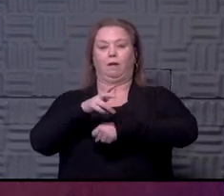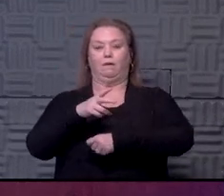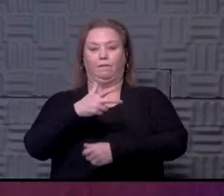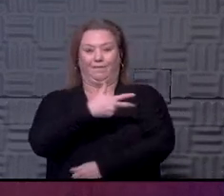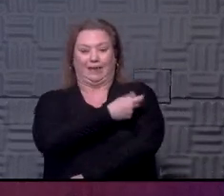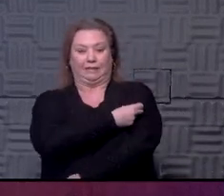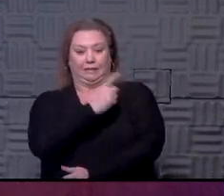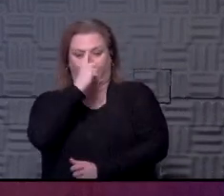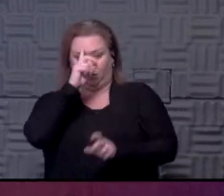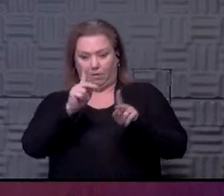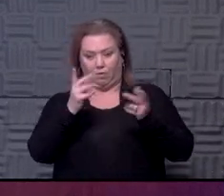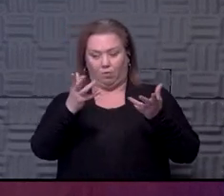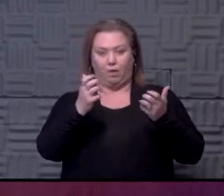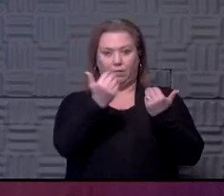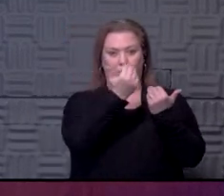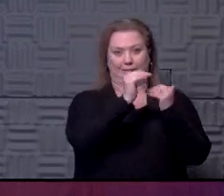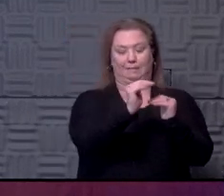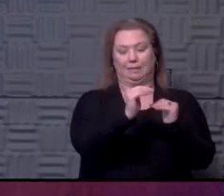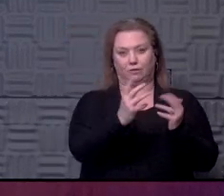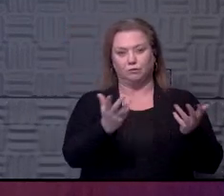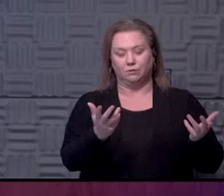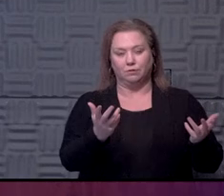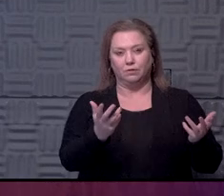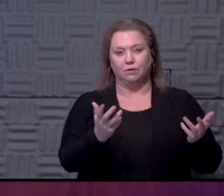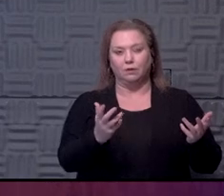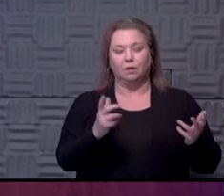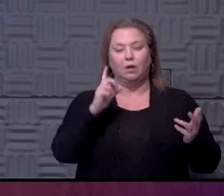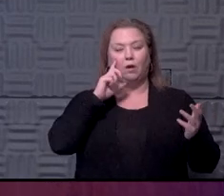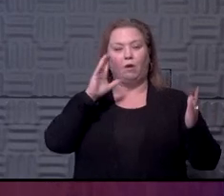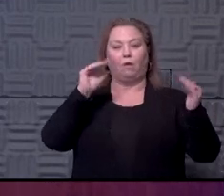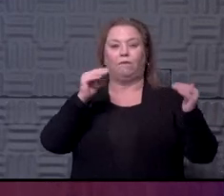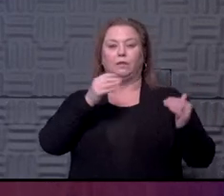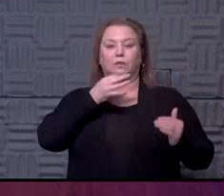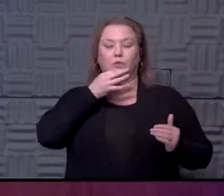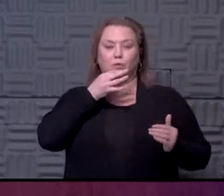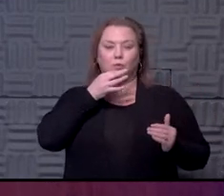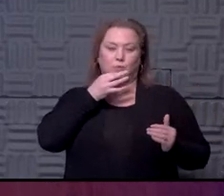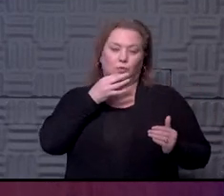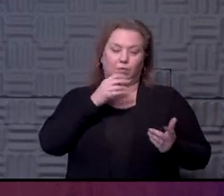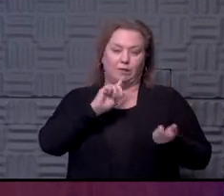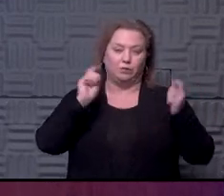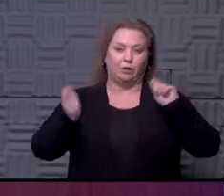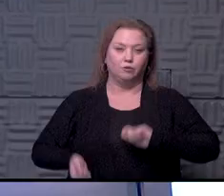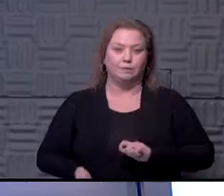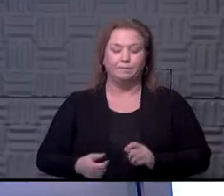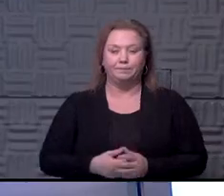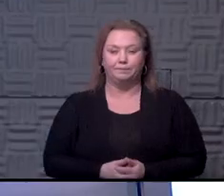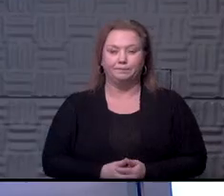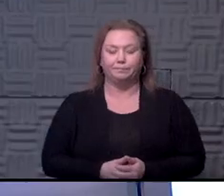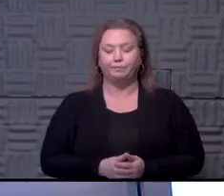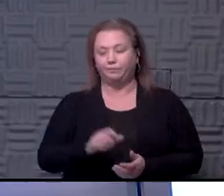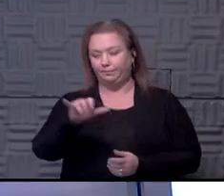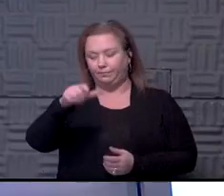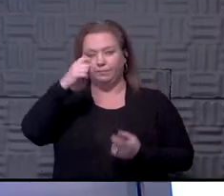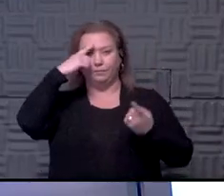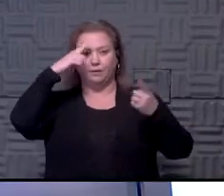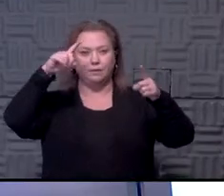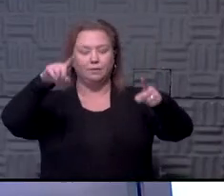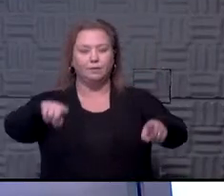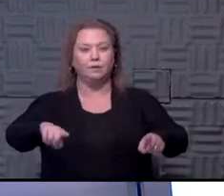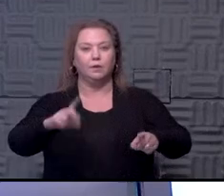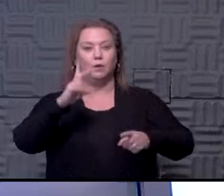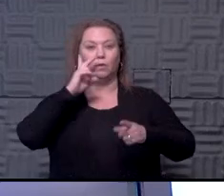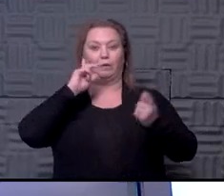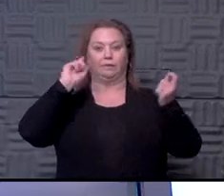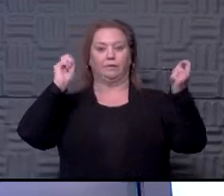who wants one, there are limitations one way or another. And I hope soon that we'll be out of that situation. Yeah, I think so. And I agree. You know, we've